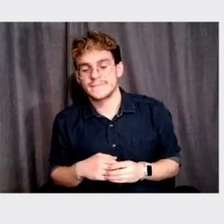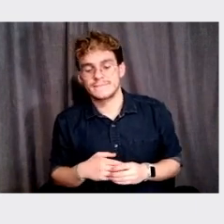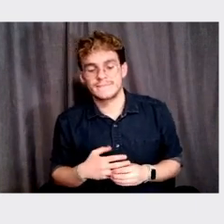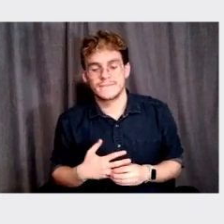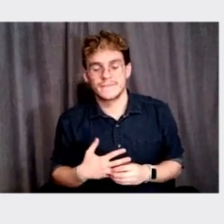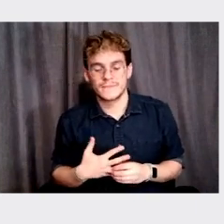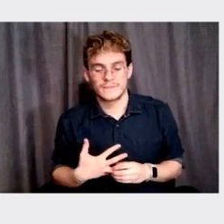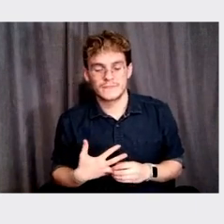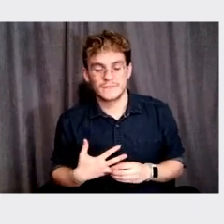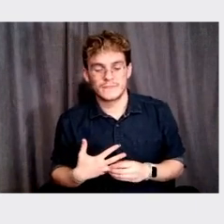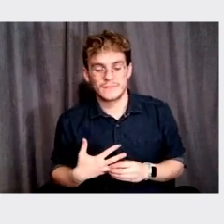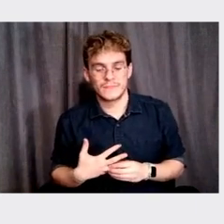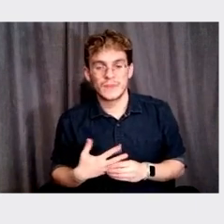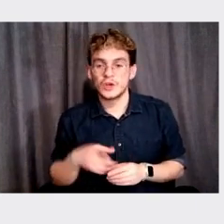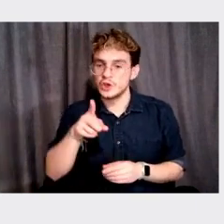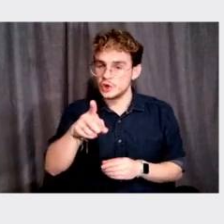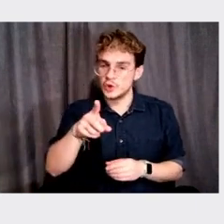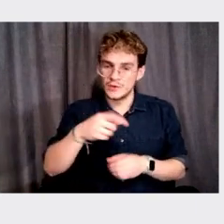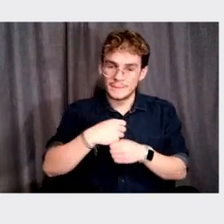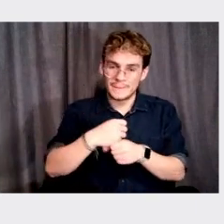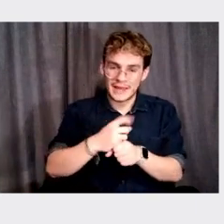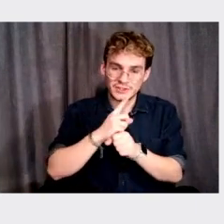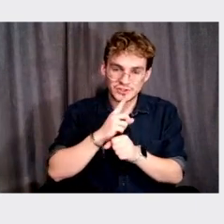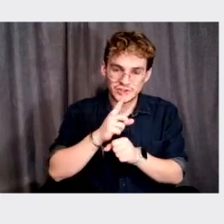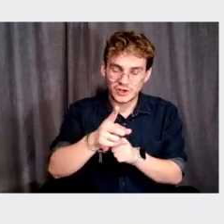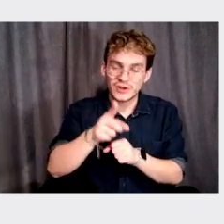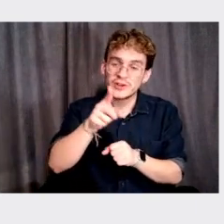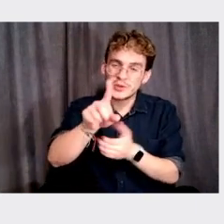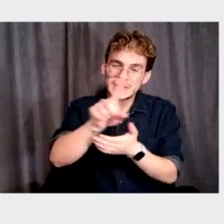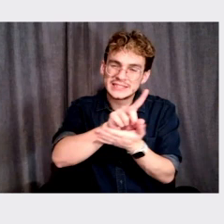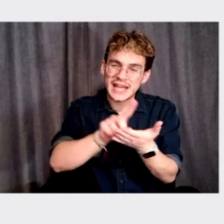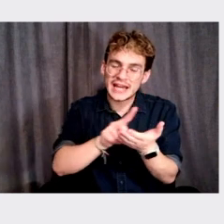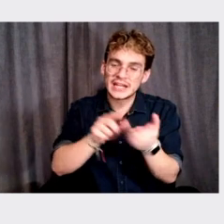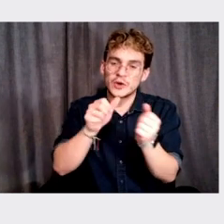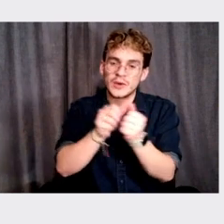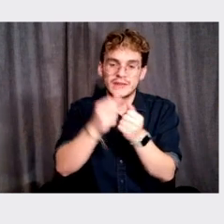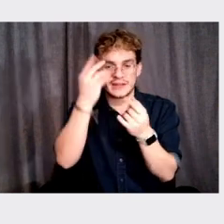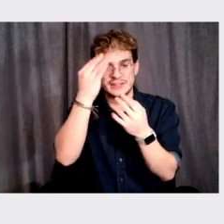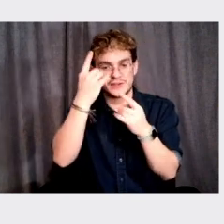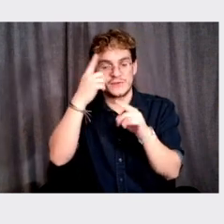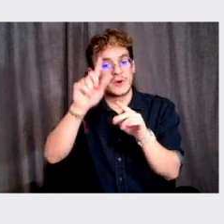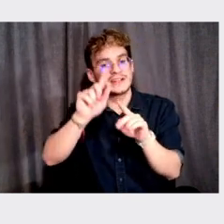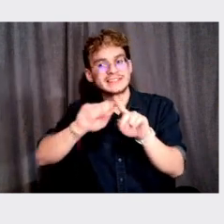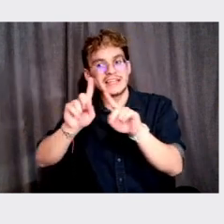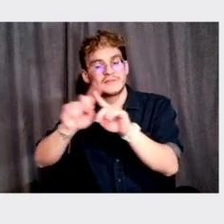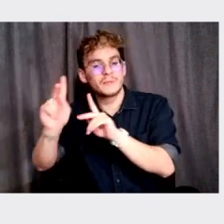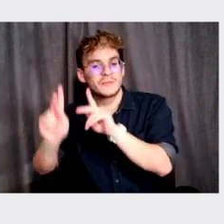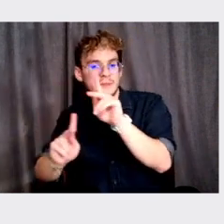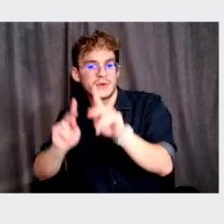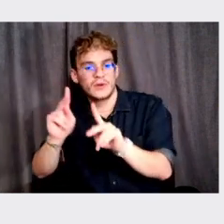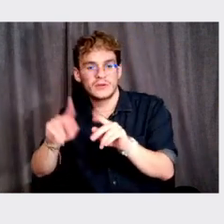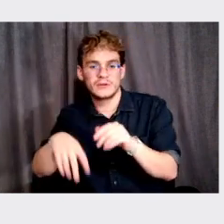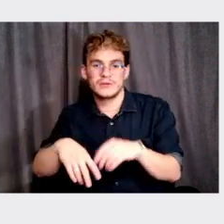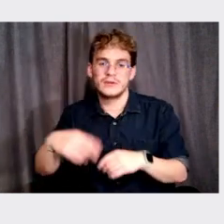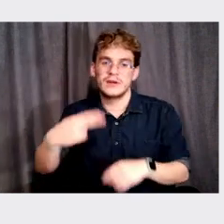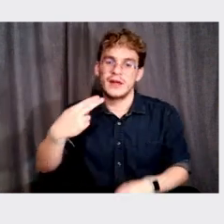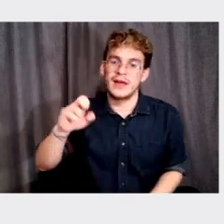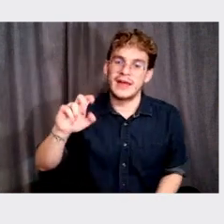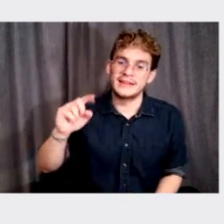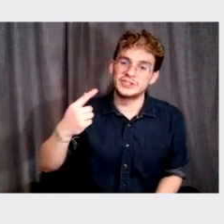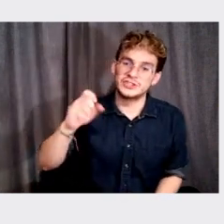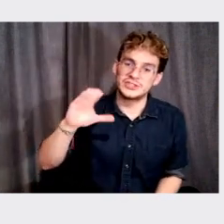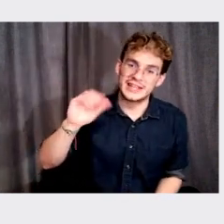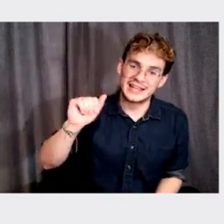um, how did you try to ensure that you were designing with consideration for many different audiences, edge cases, considering